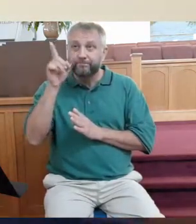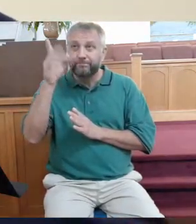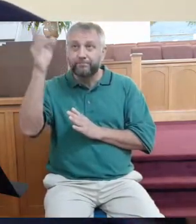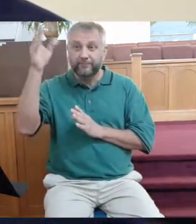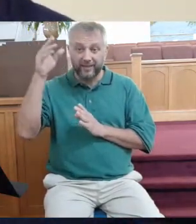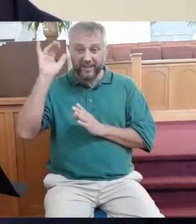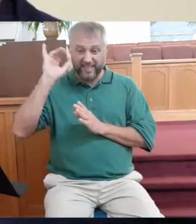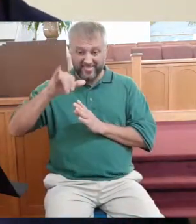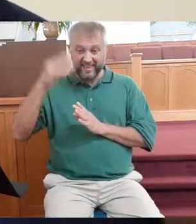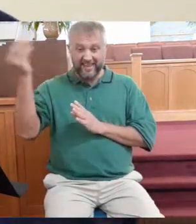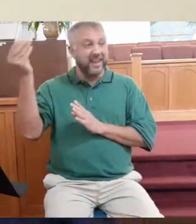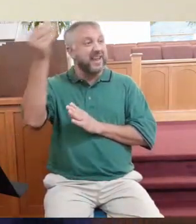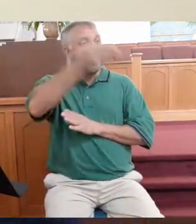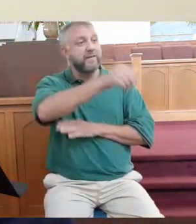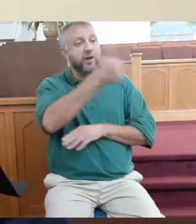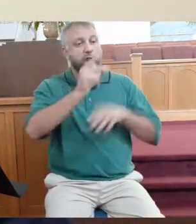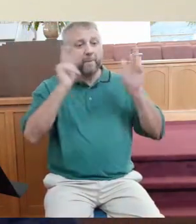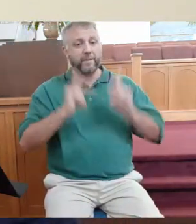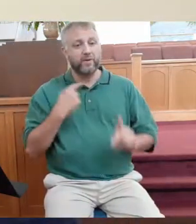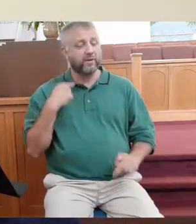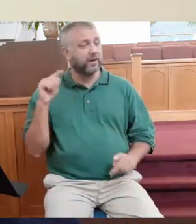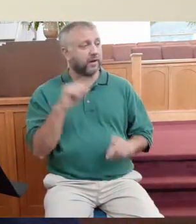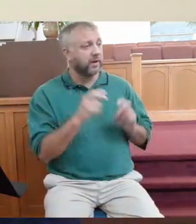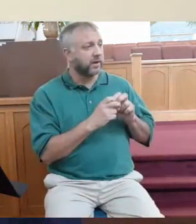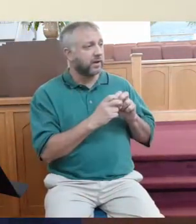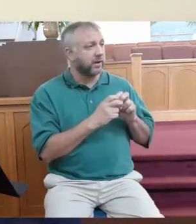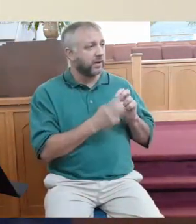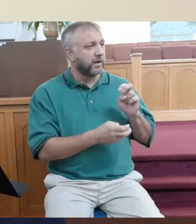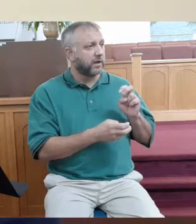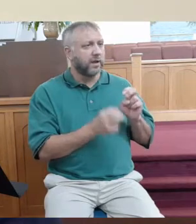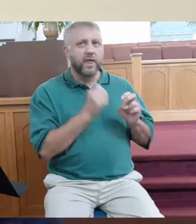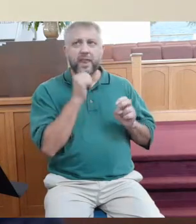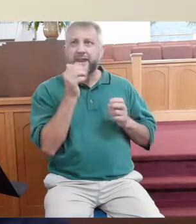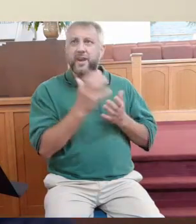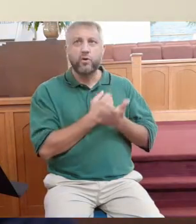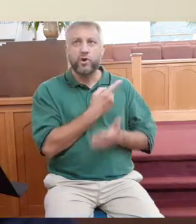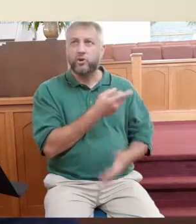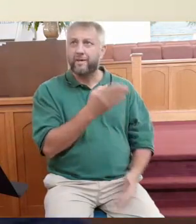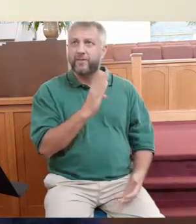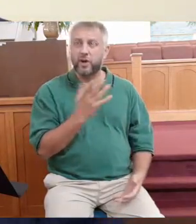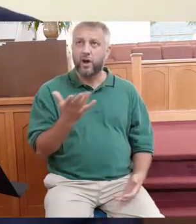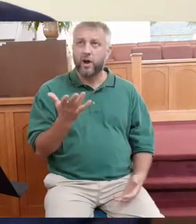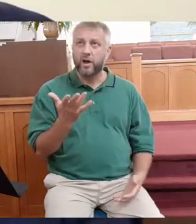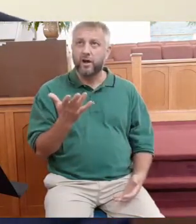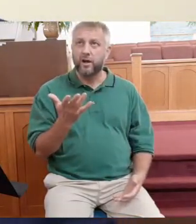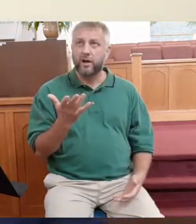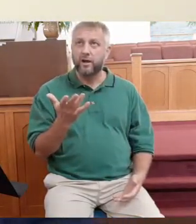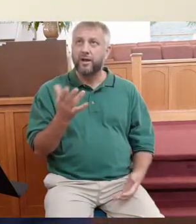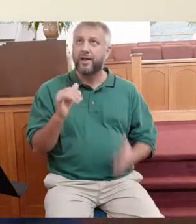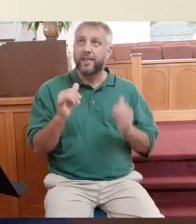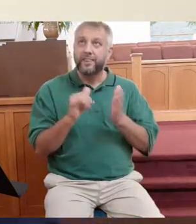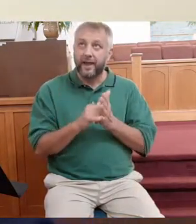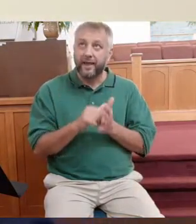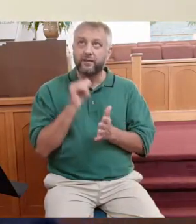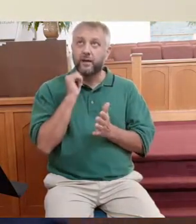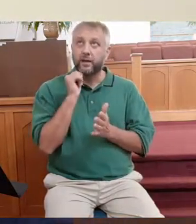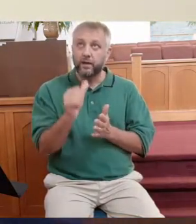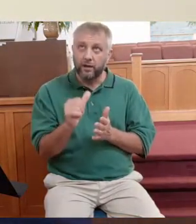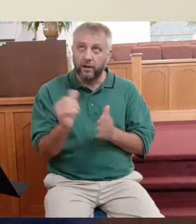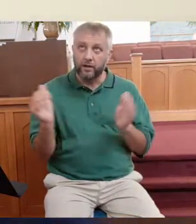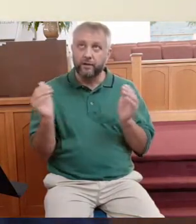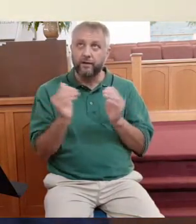and give that same thing to somebody else that you say doesn't deserve it, and you say what to God? That's